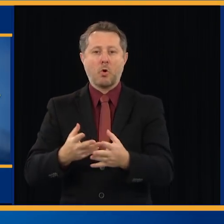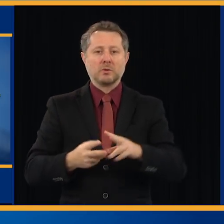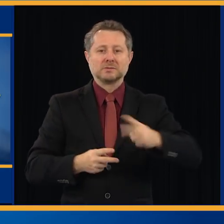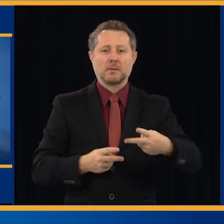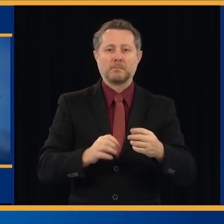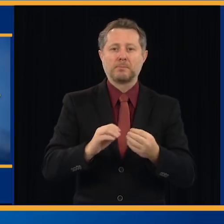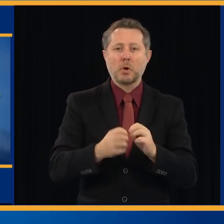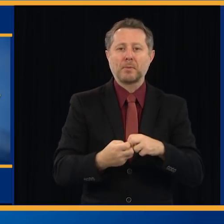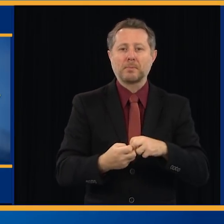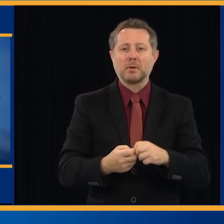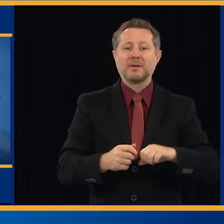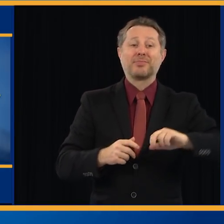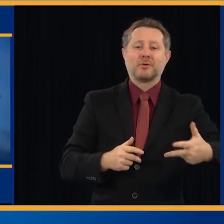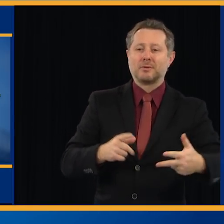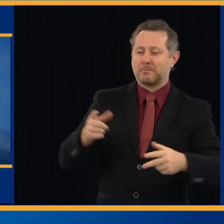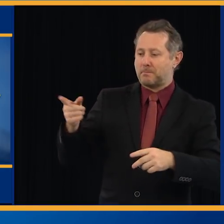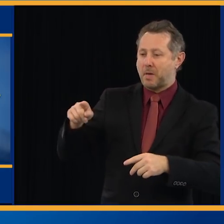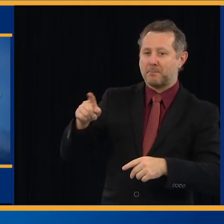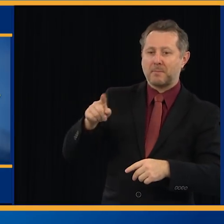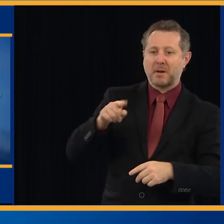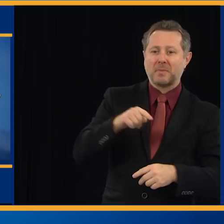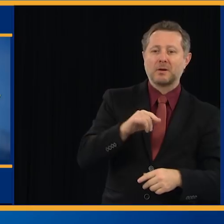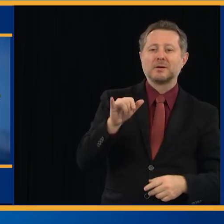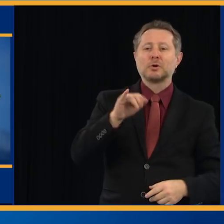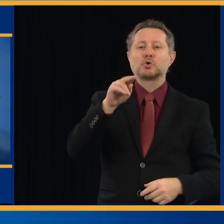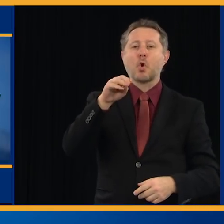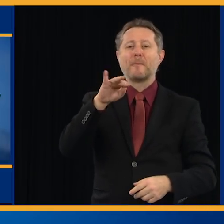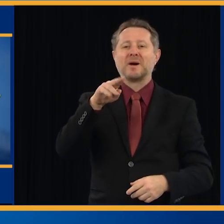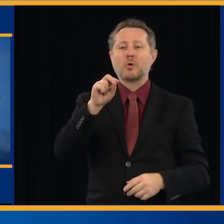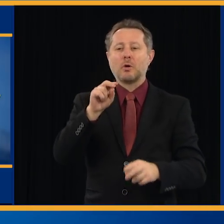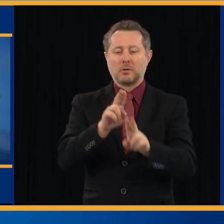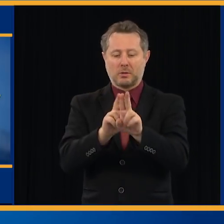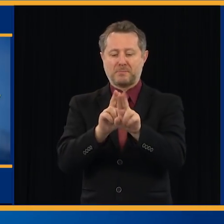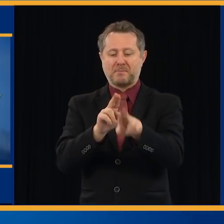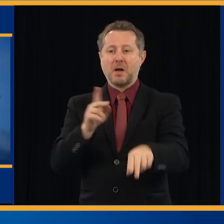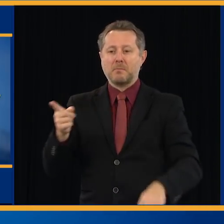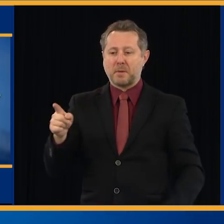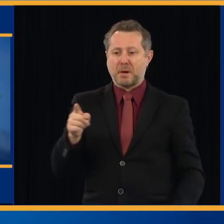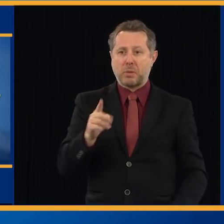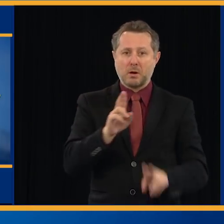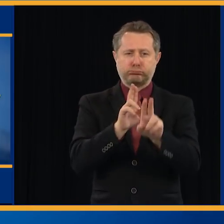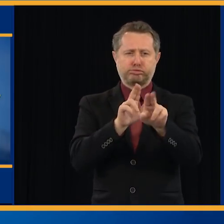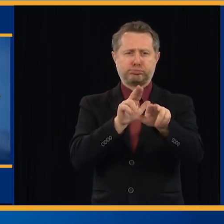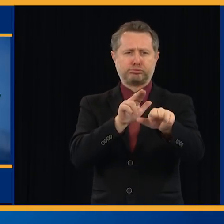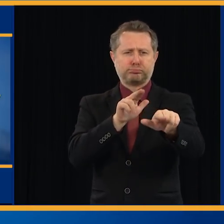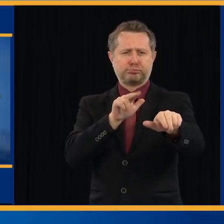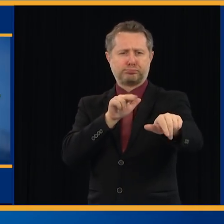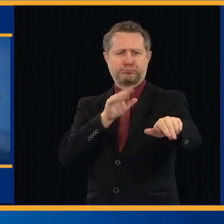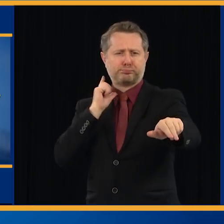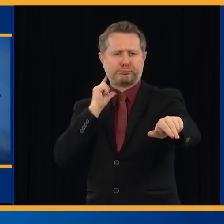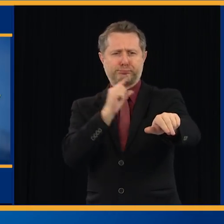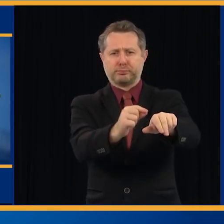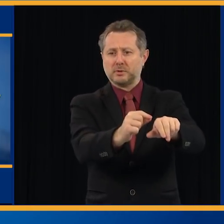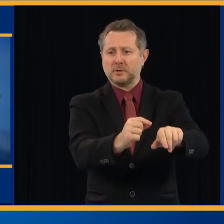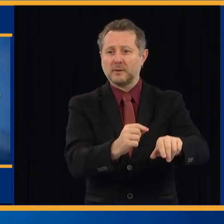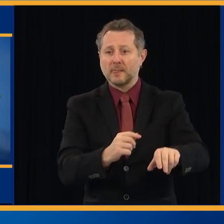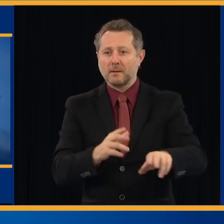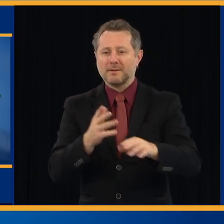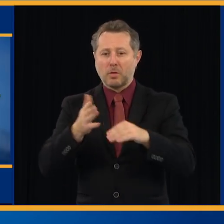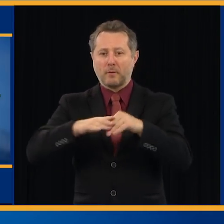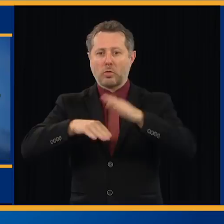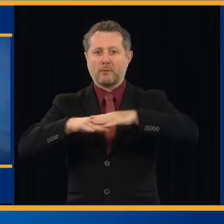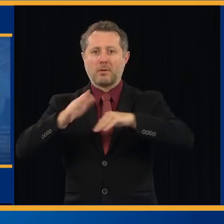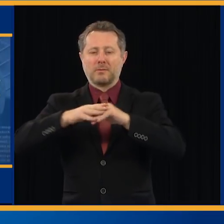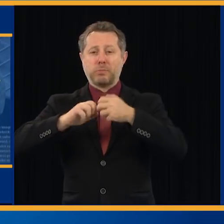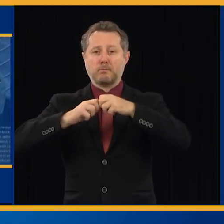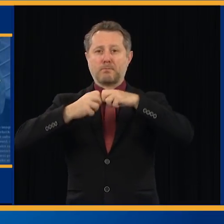game of dominoes. And these problems compound each other. And the combination is